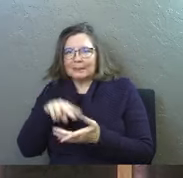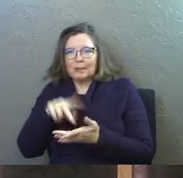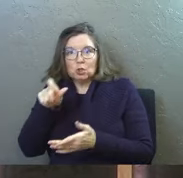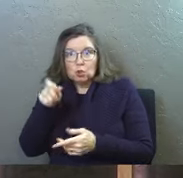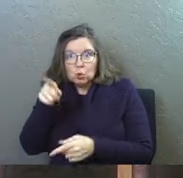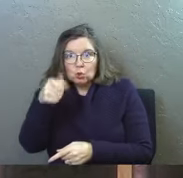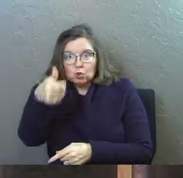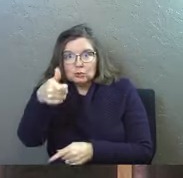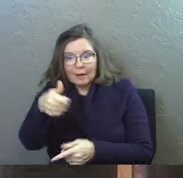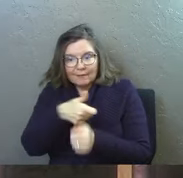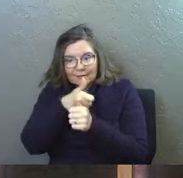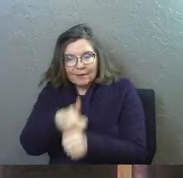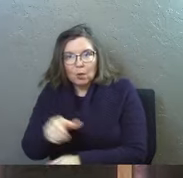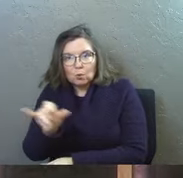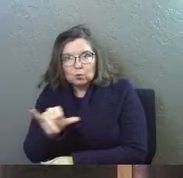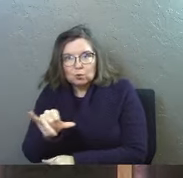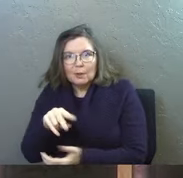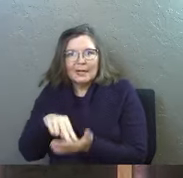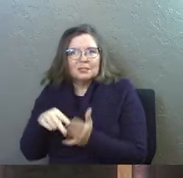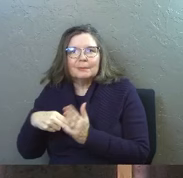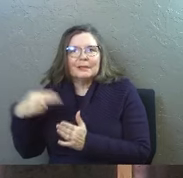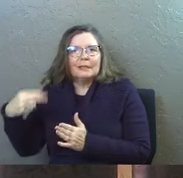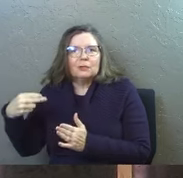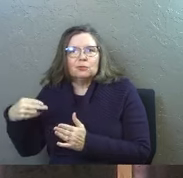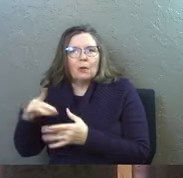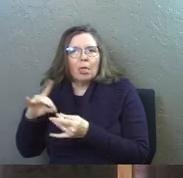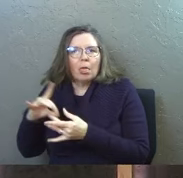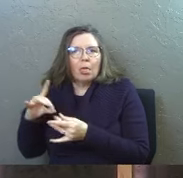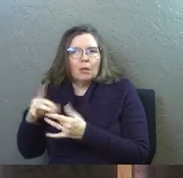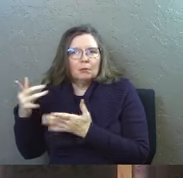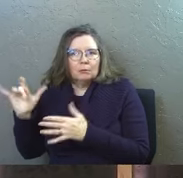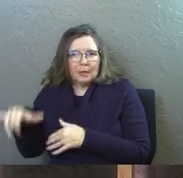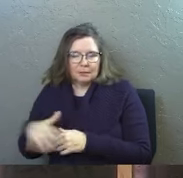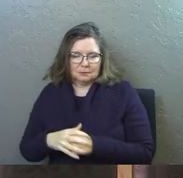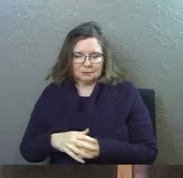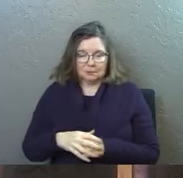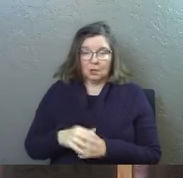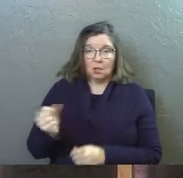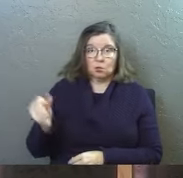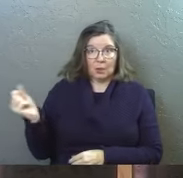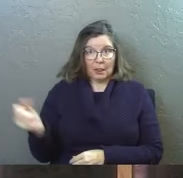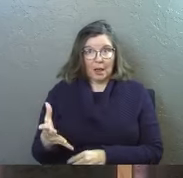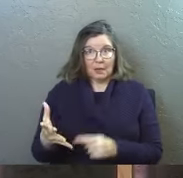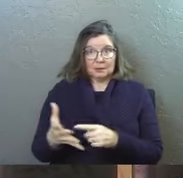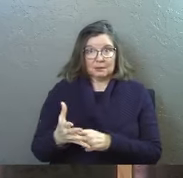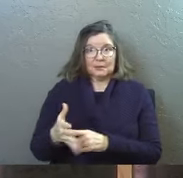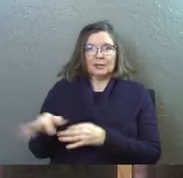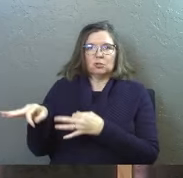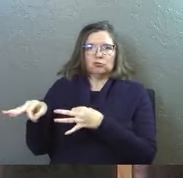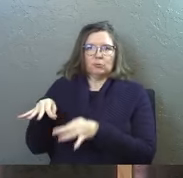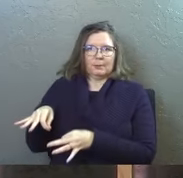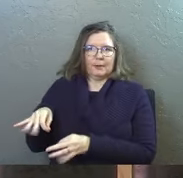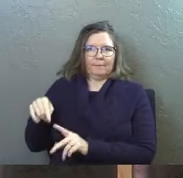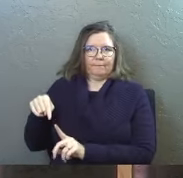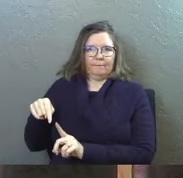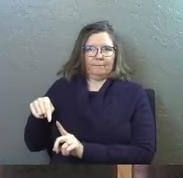did this or we must do this so the casting of lots is descriptive